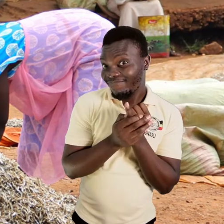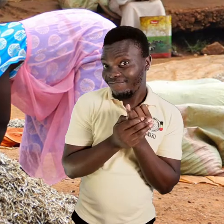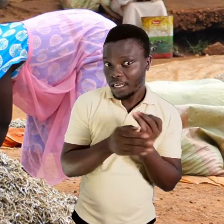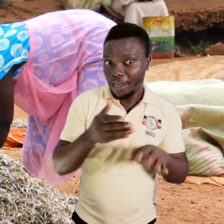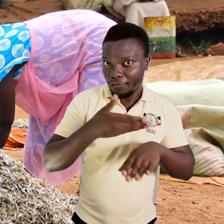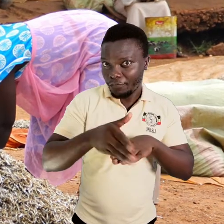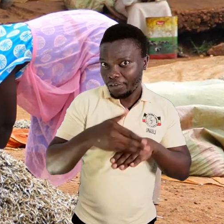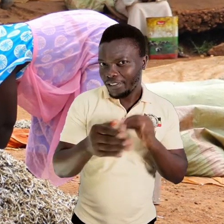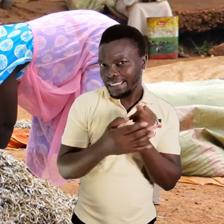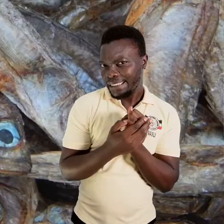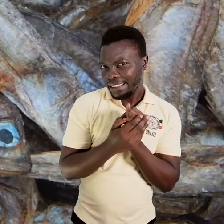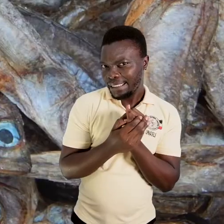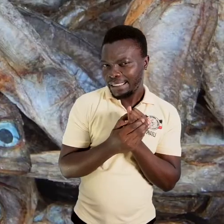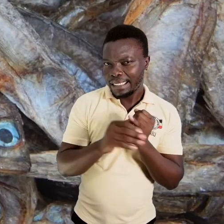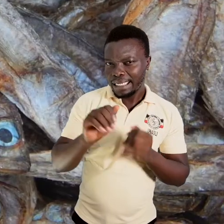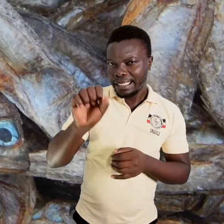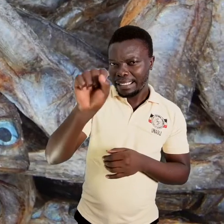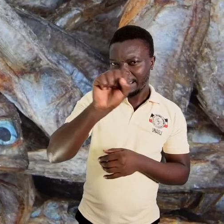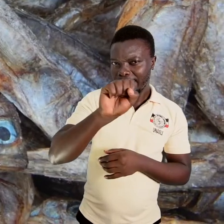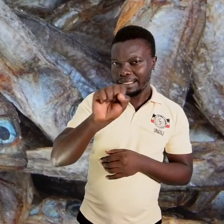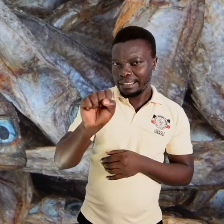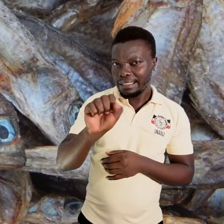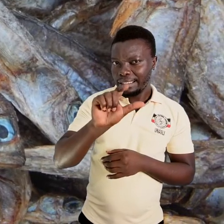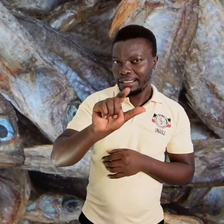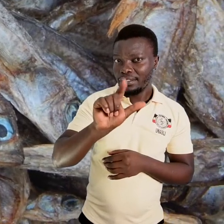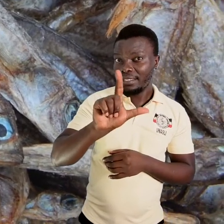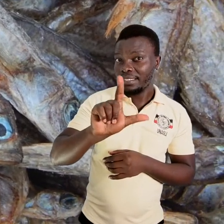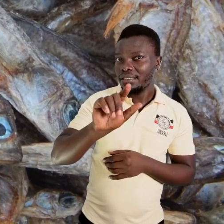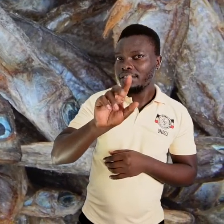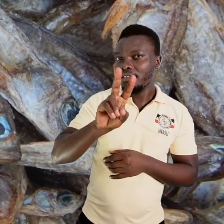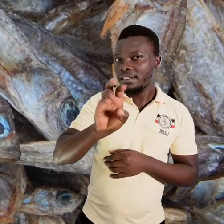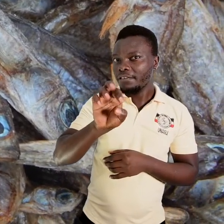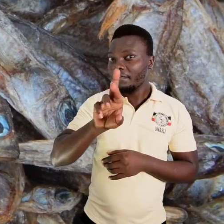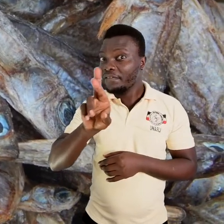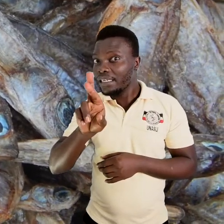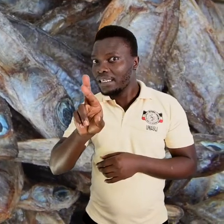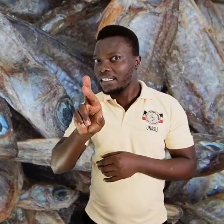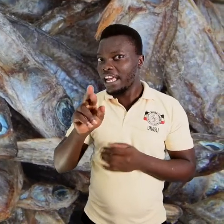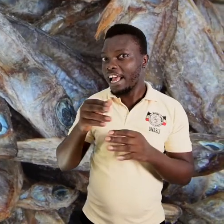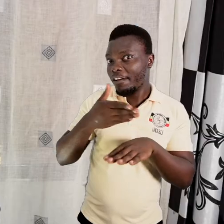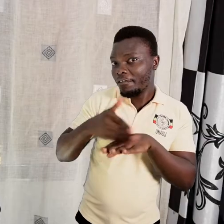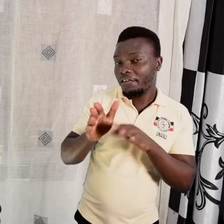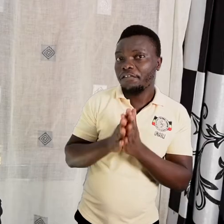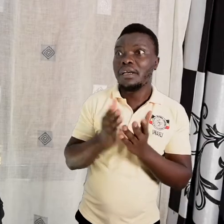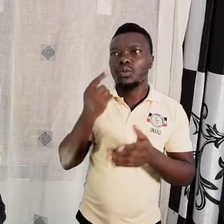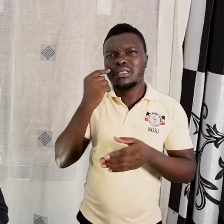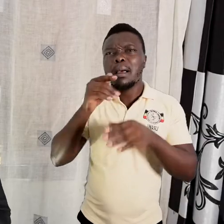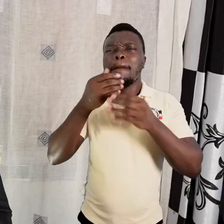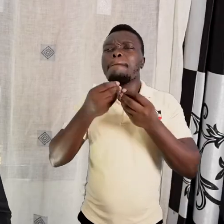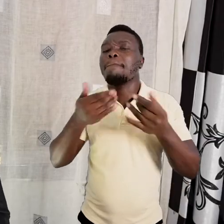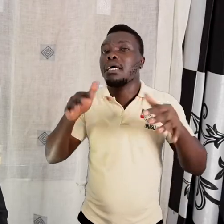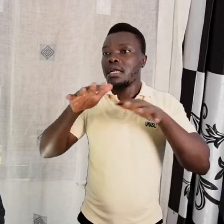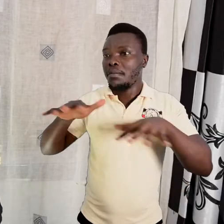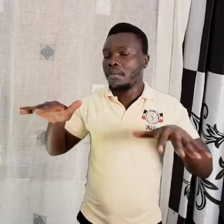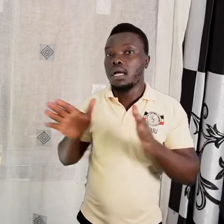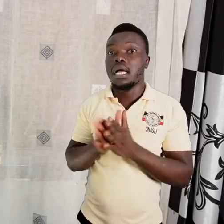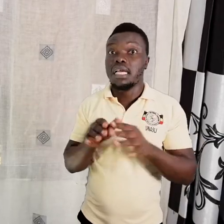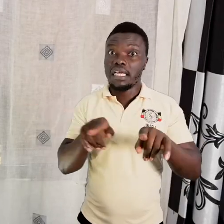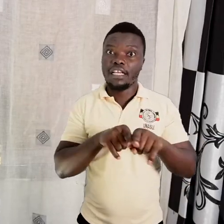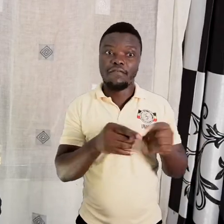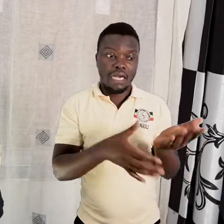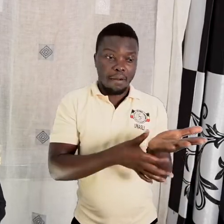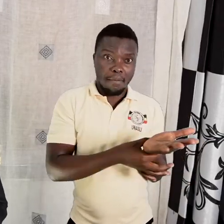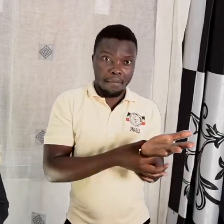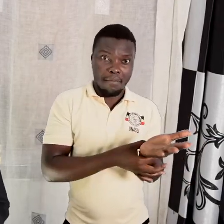are selling in heaps within the marketplaces, and tilapia to mention,